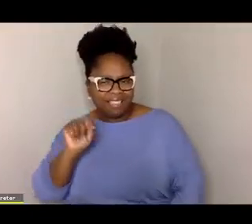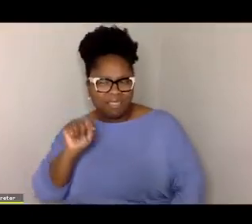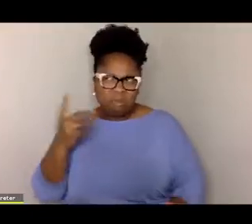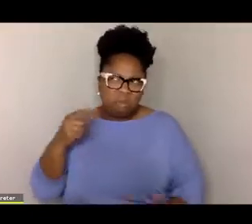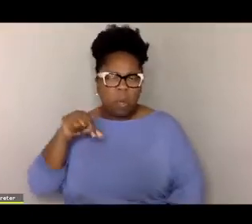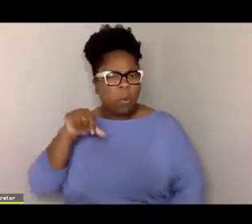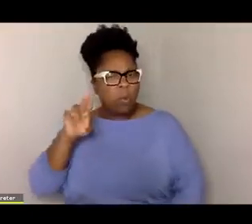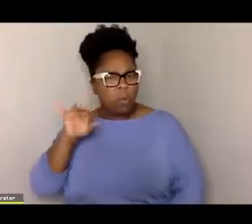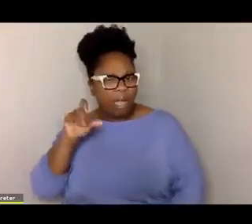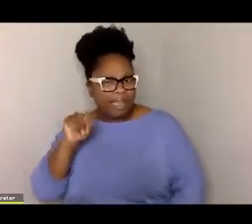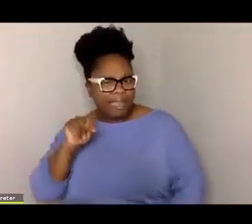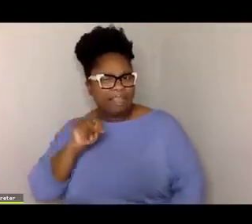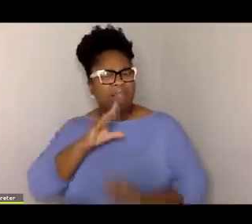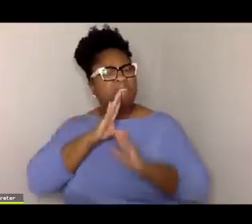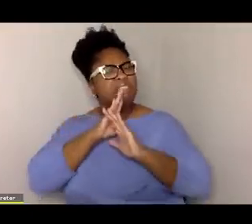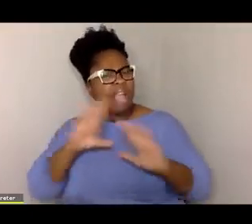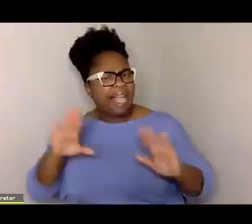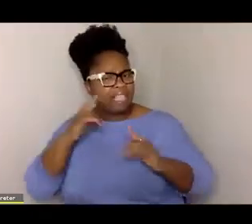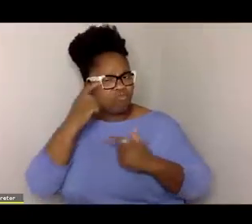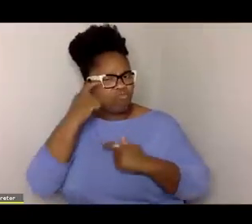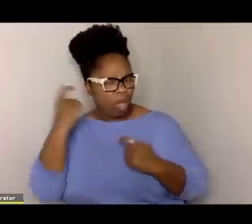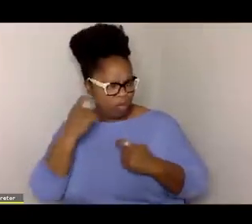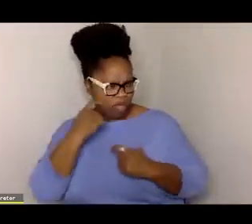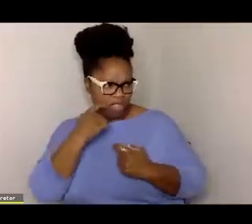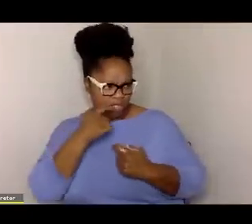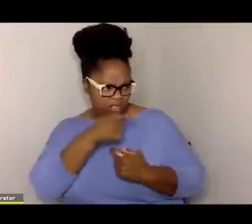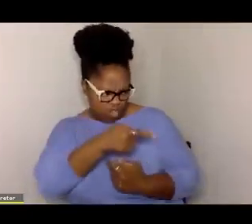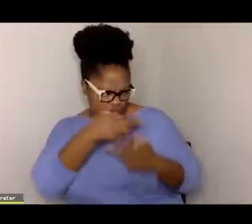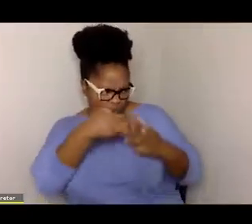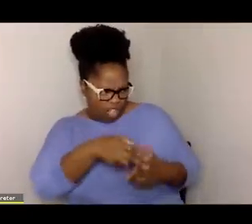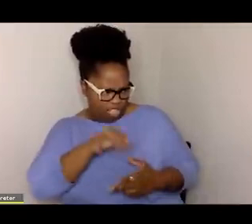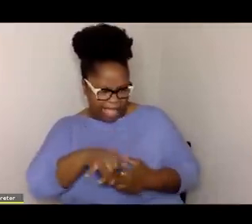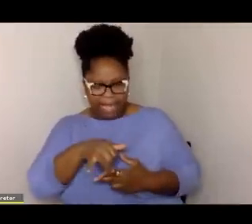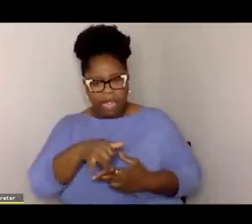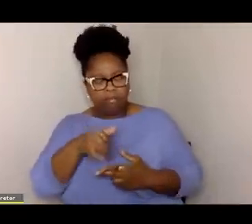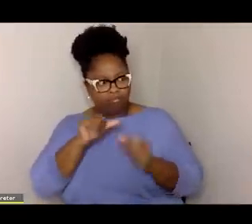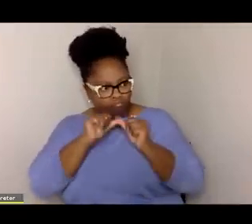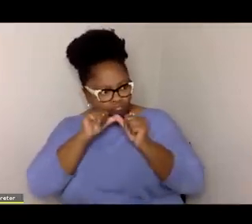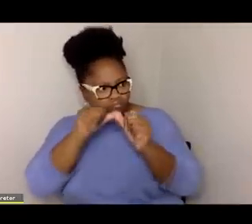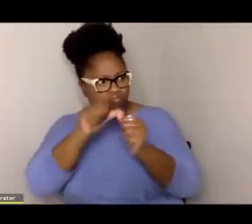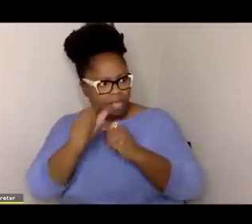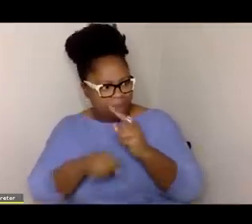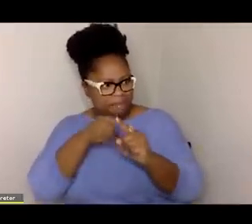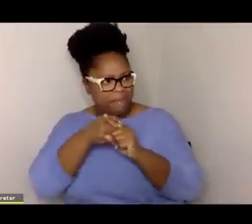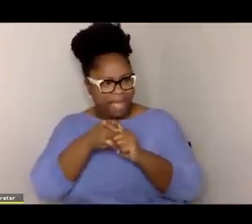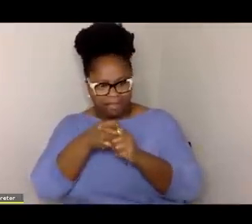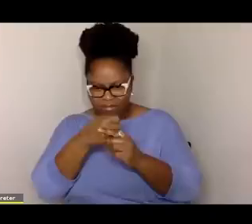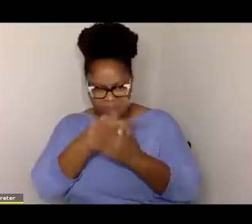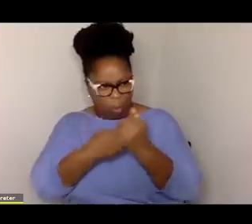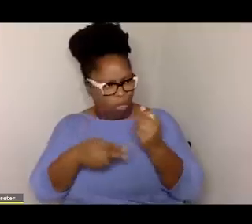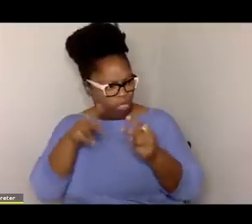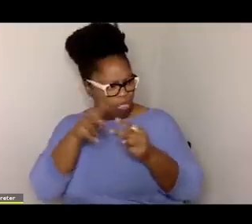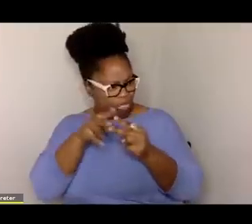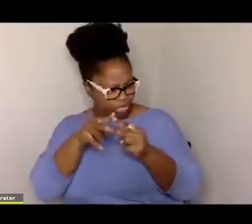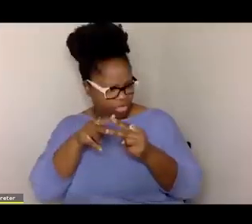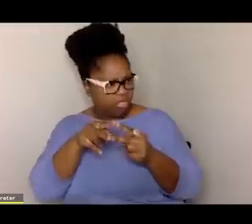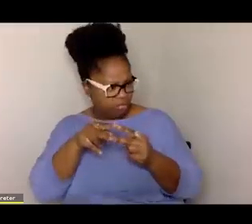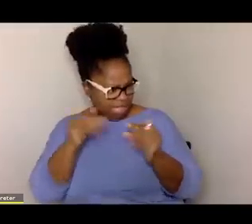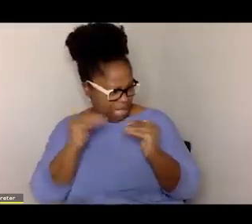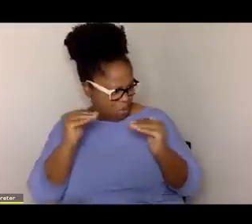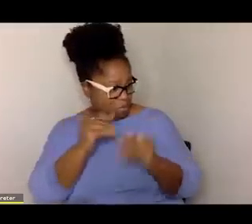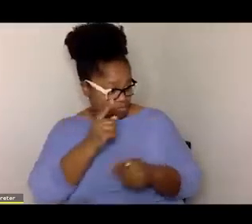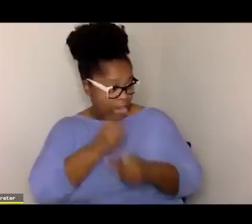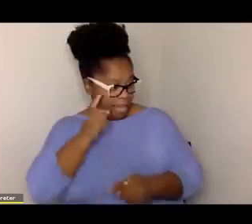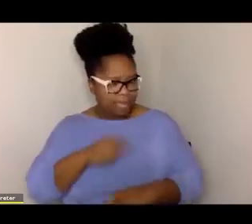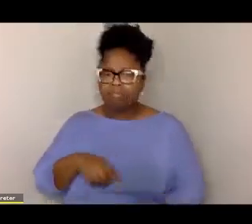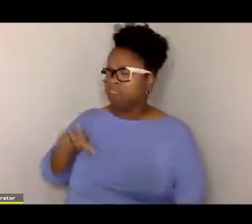silent traumas, I think you call them, that have also lasting impact, equally lasting impact.